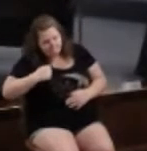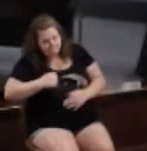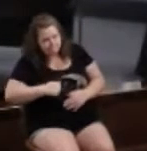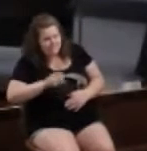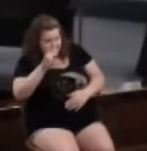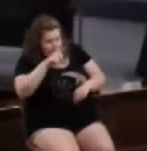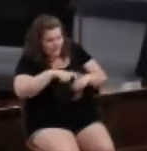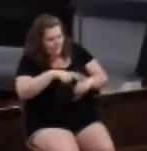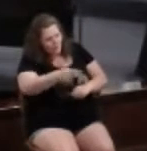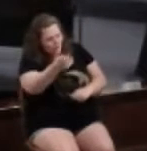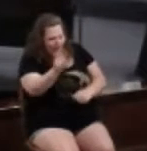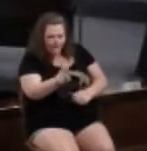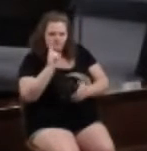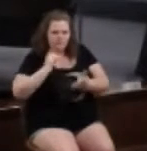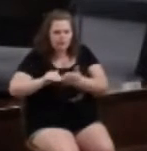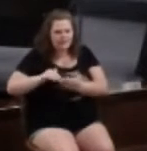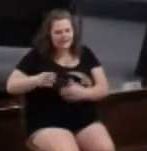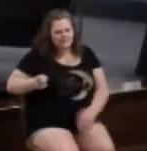You must forgive him.